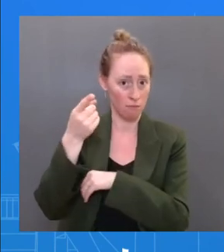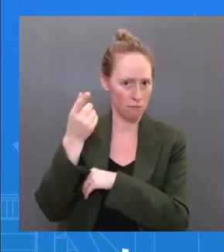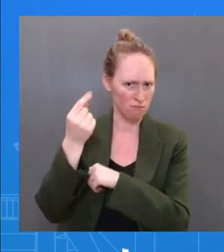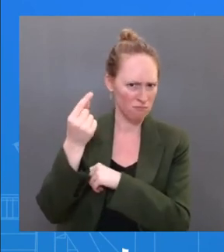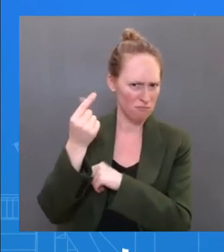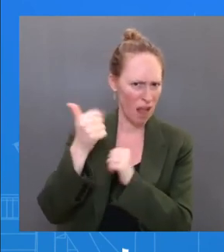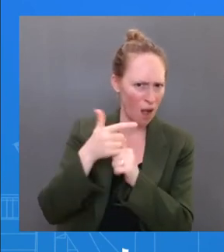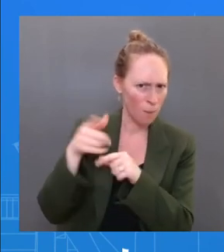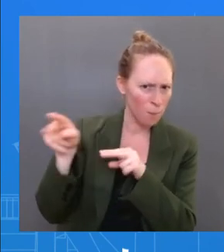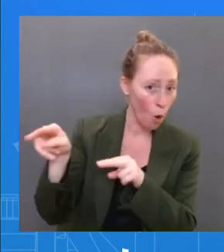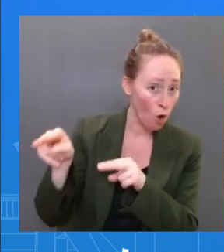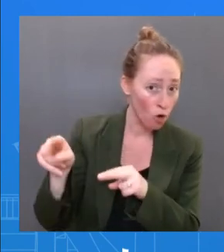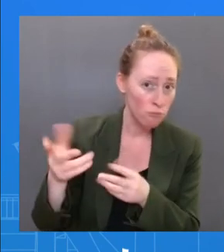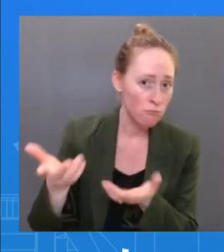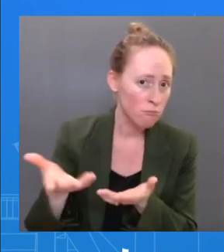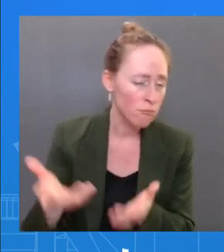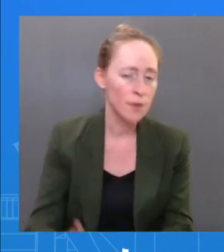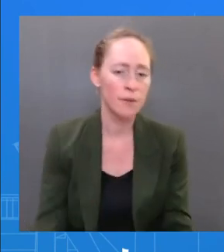data that age is a